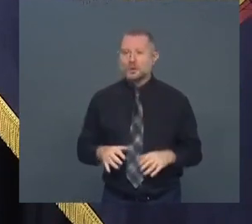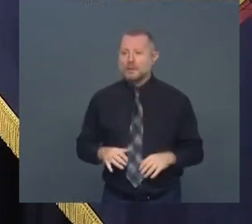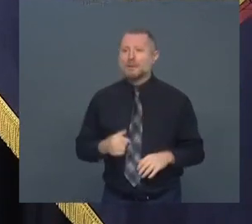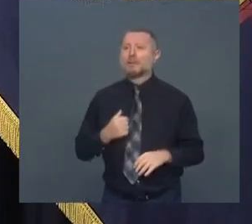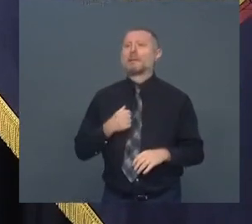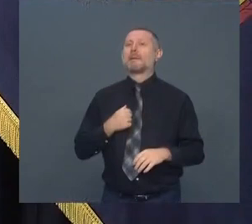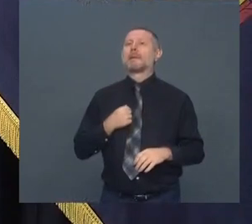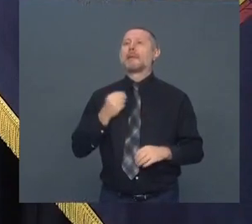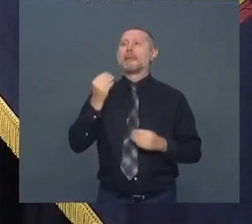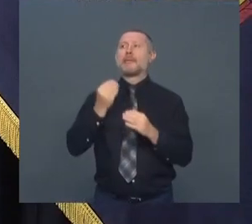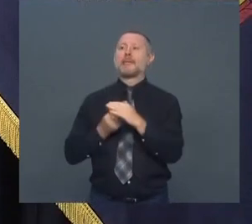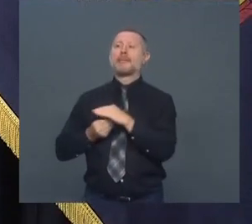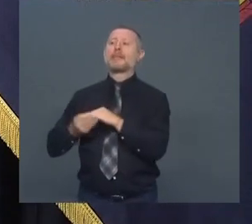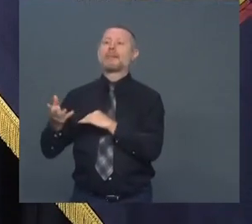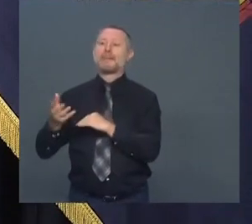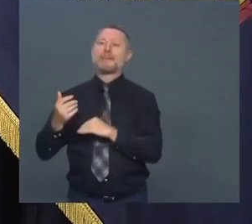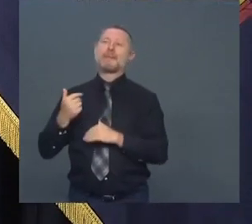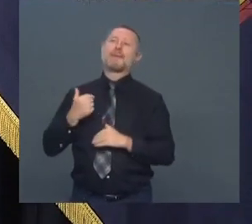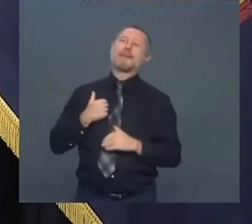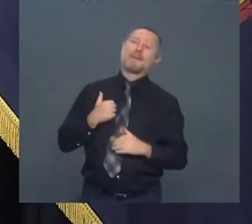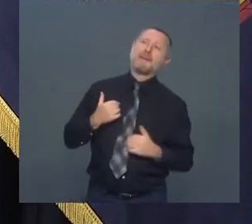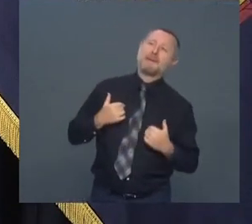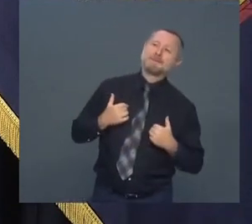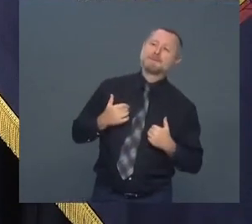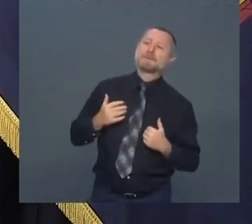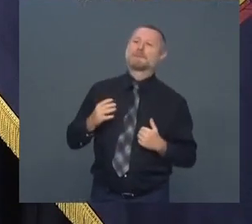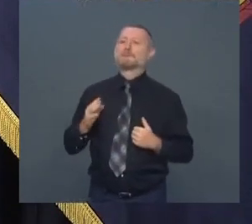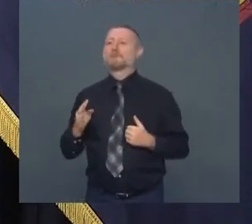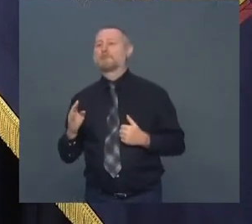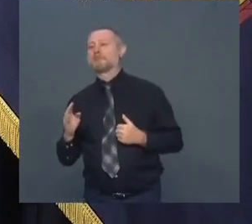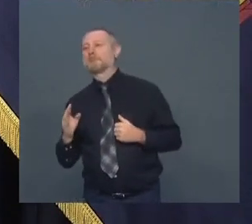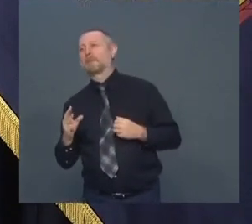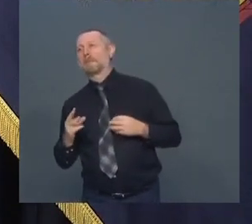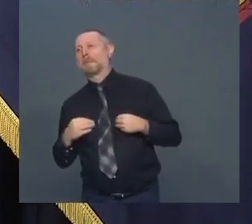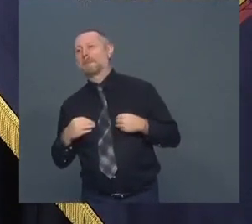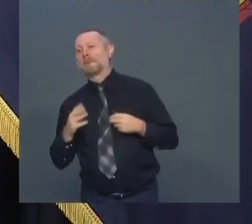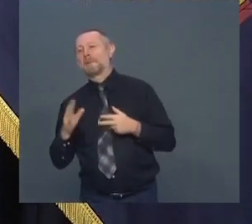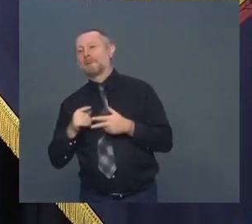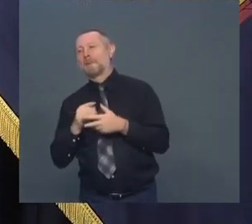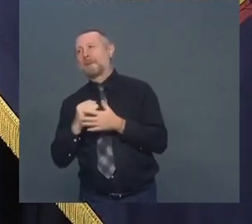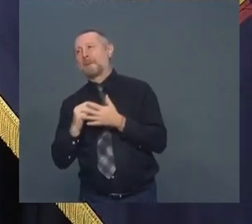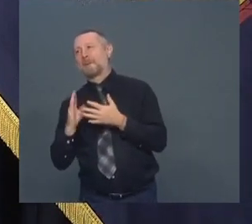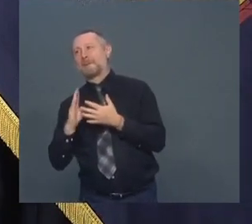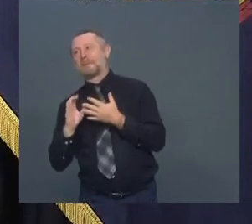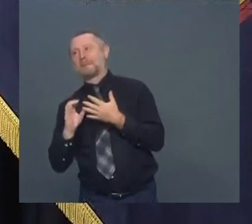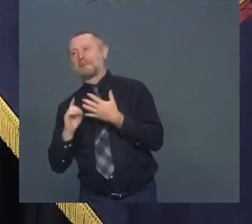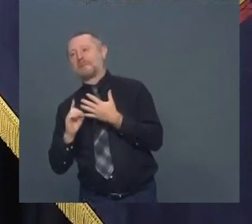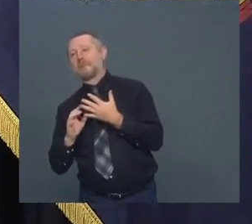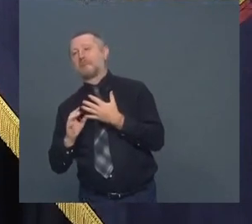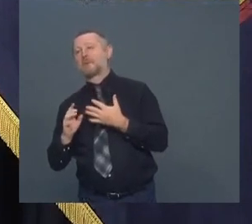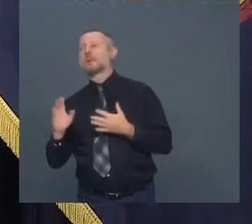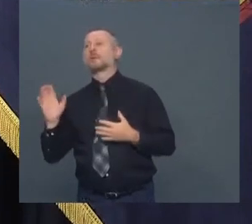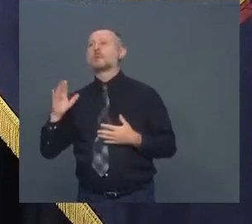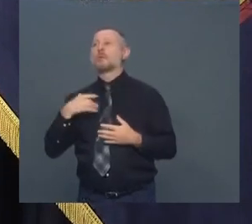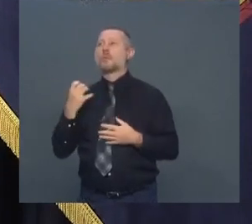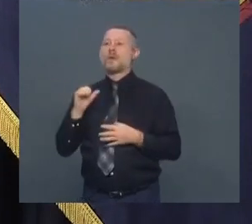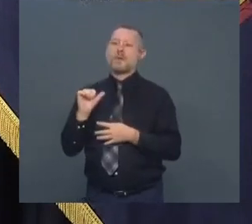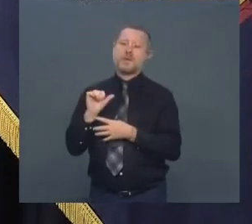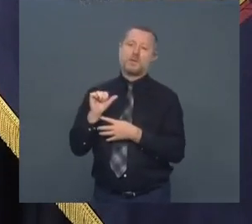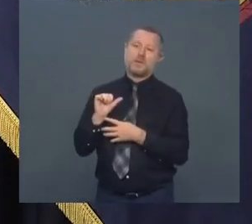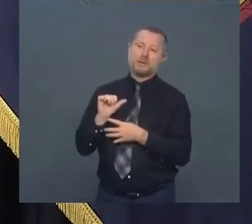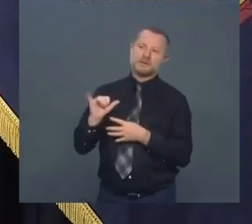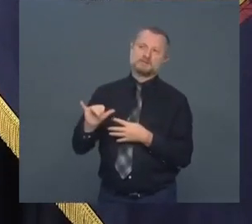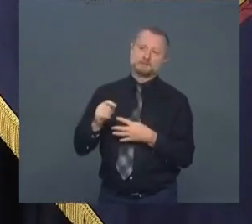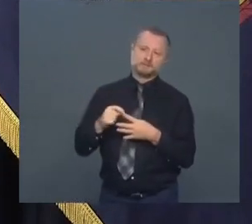accepting any position other than the fair position, which is the federal government does the,